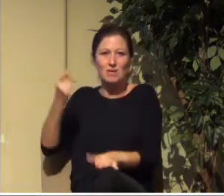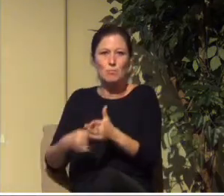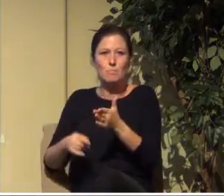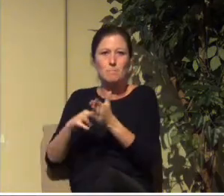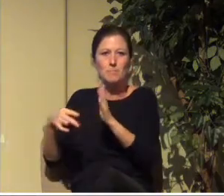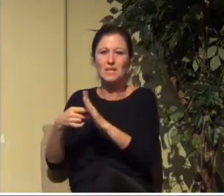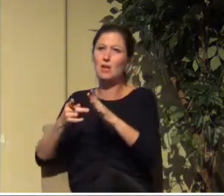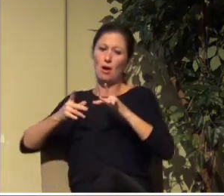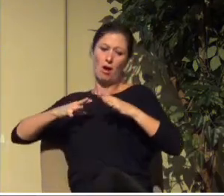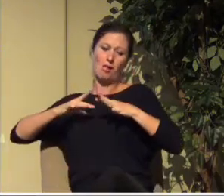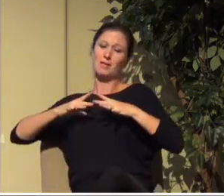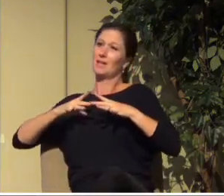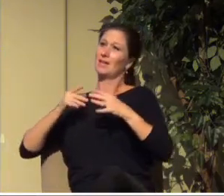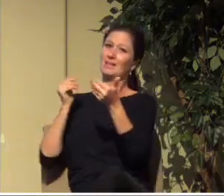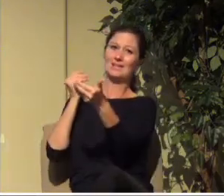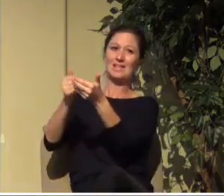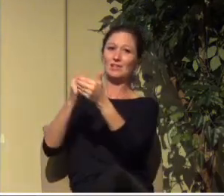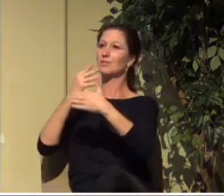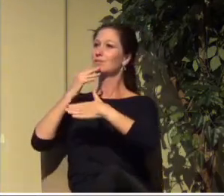by the sea